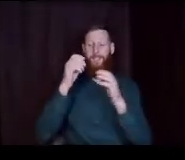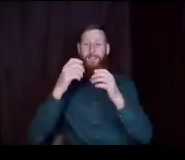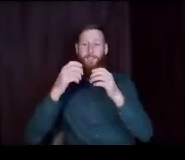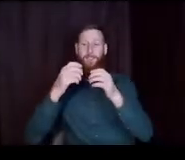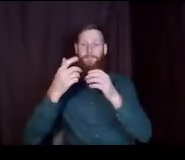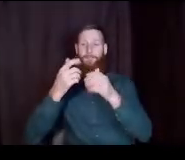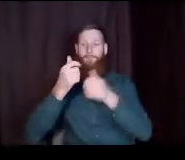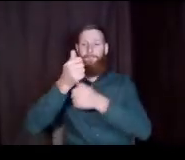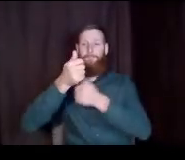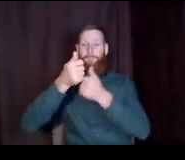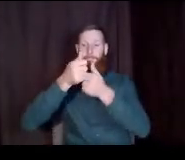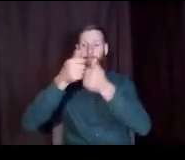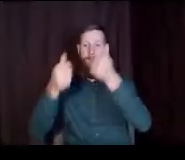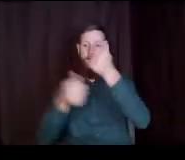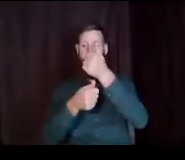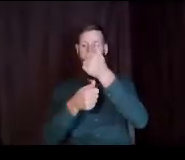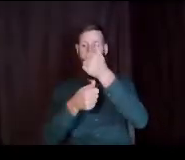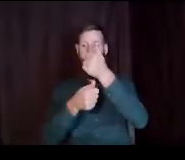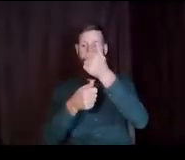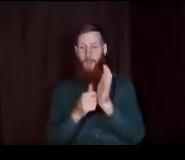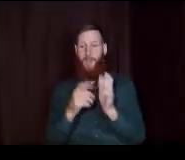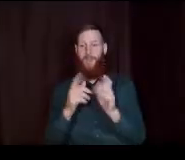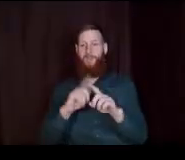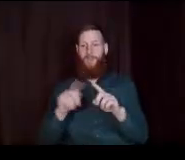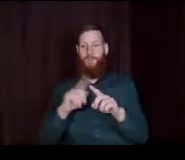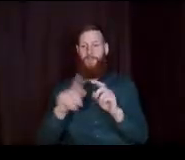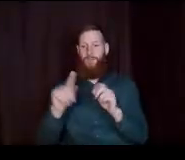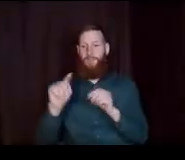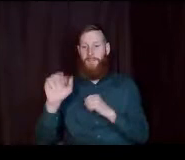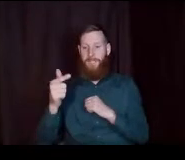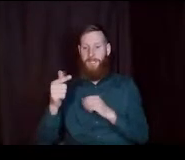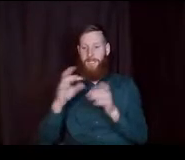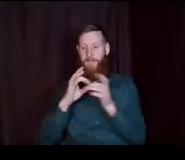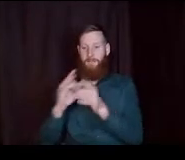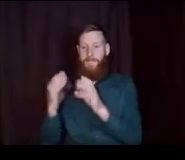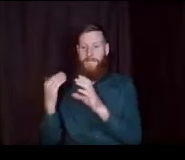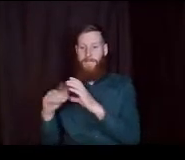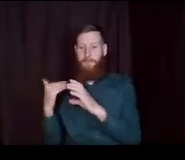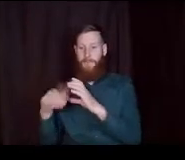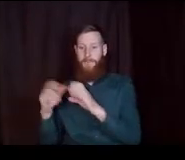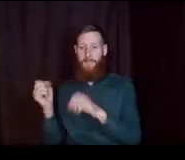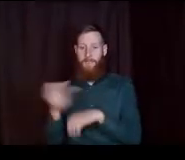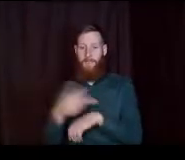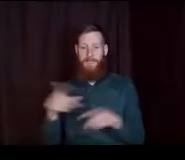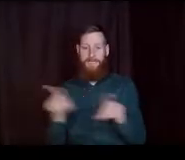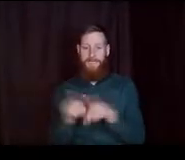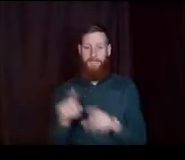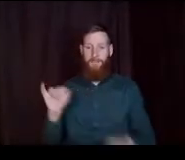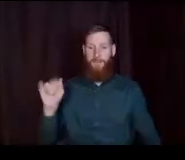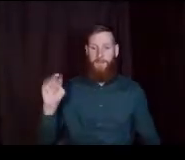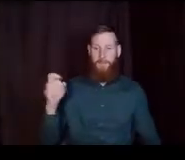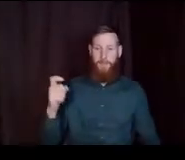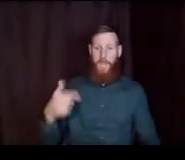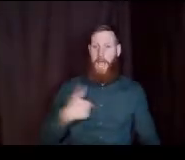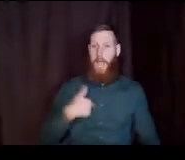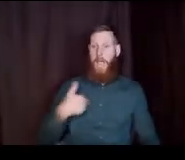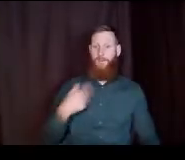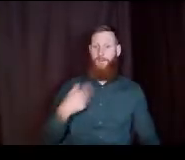with tags on them. that will have different email addresses. but come into the same inbox. so like I literally have one for coupons.